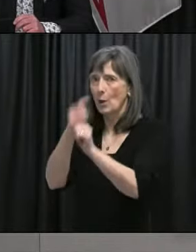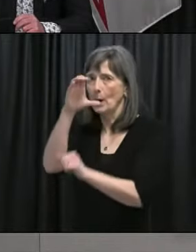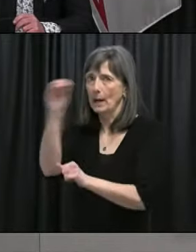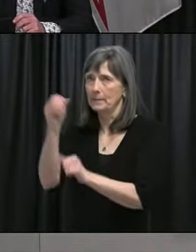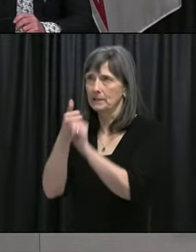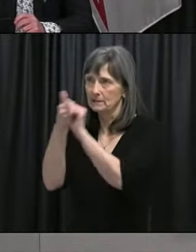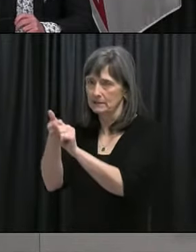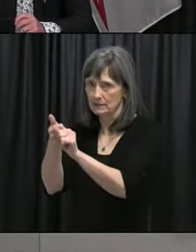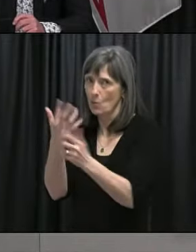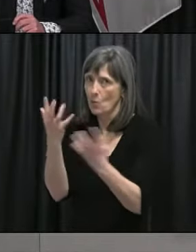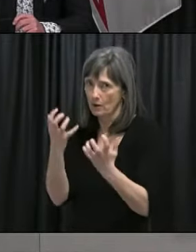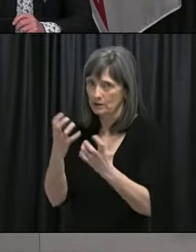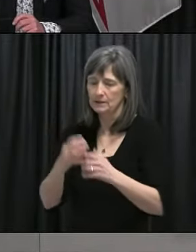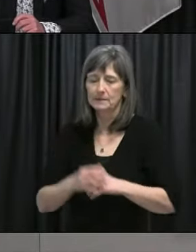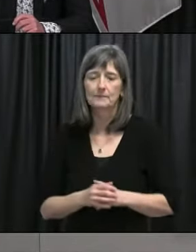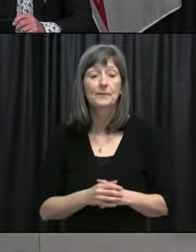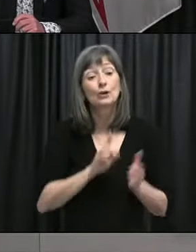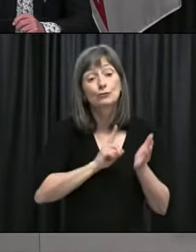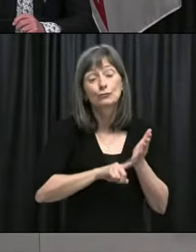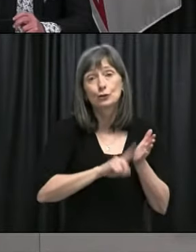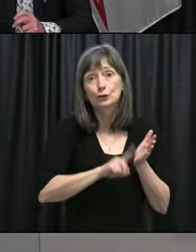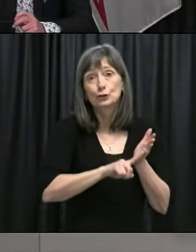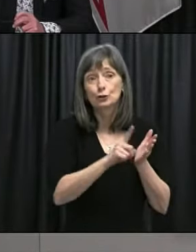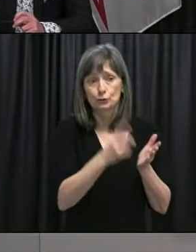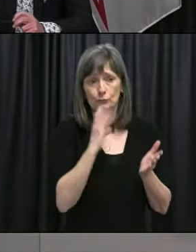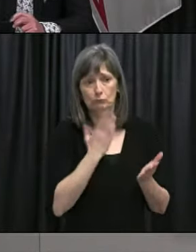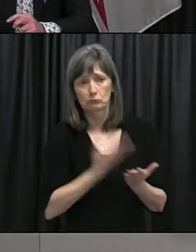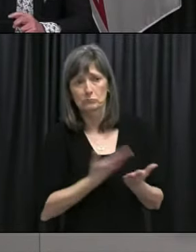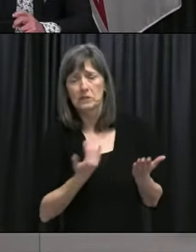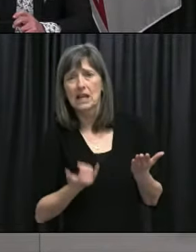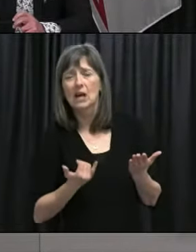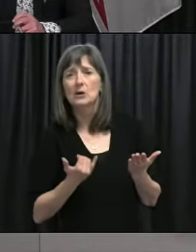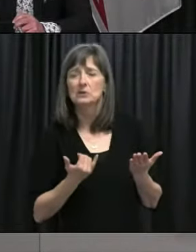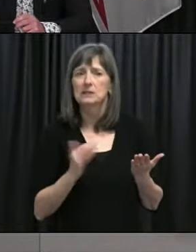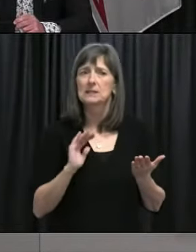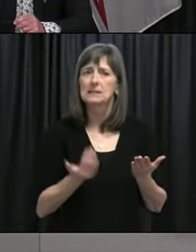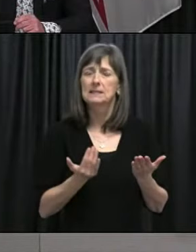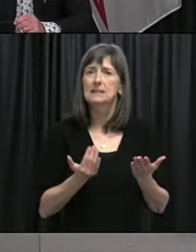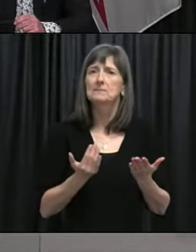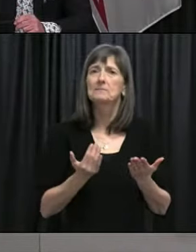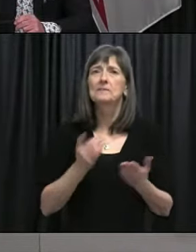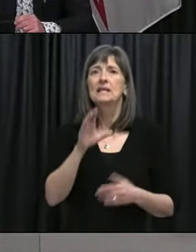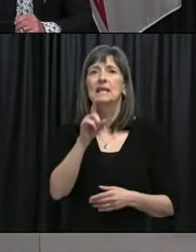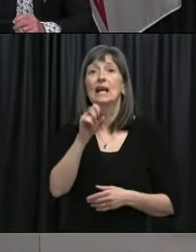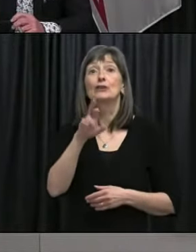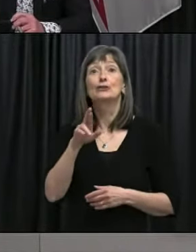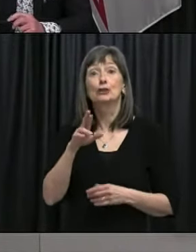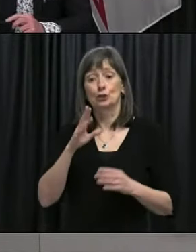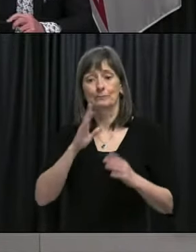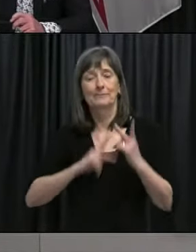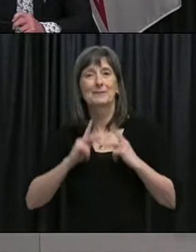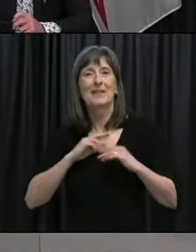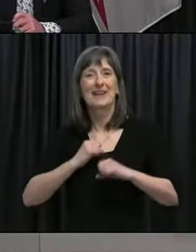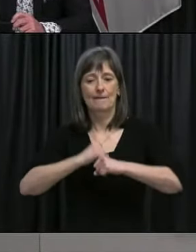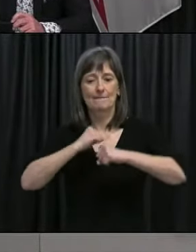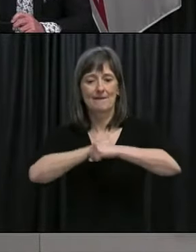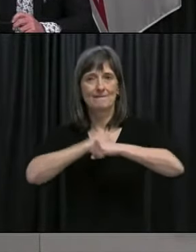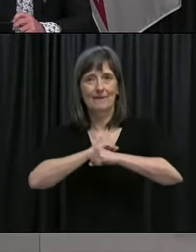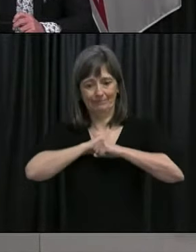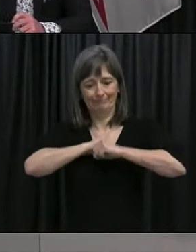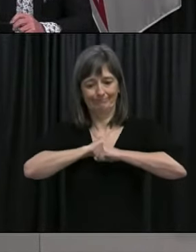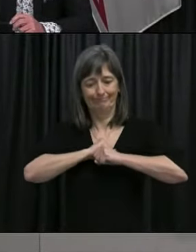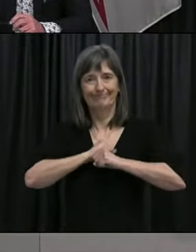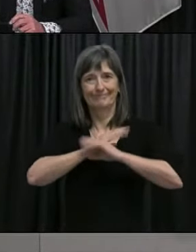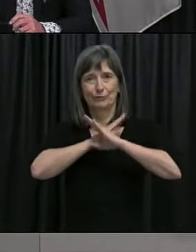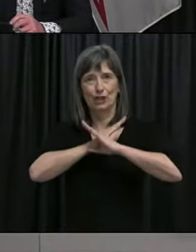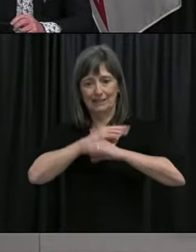emerging research suggests that, uh, many cancer patients have a reduced immune response to the vaccine. So a single COVID-19